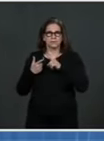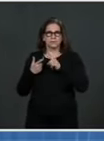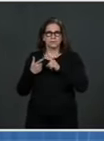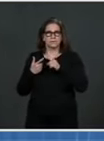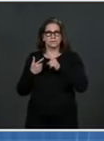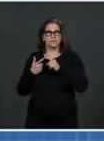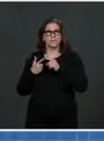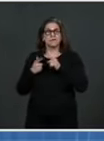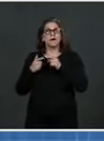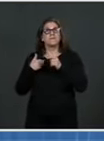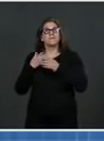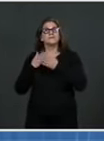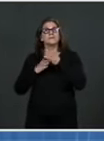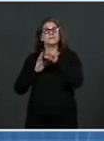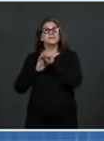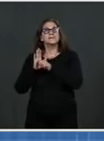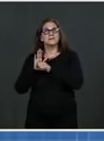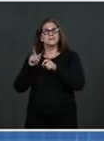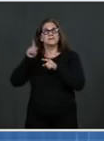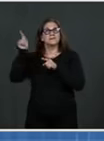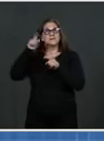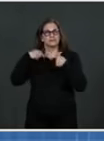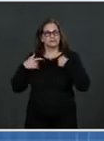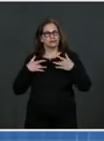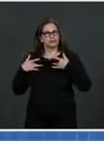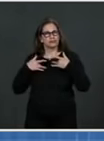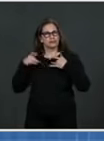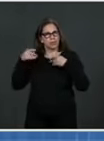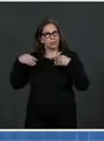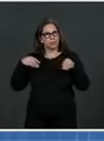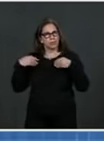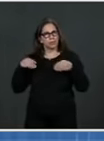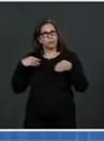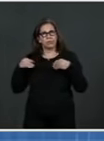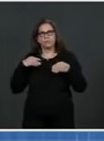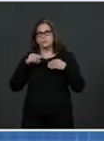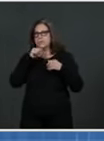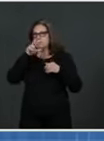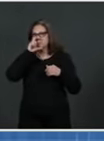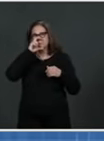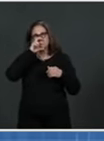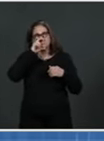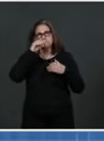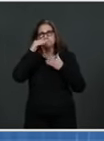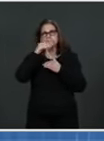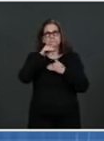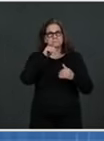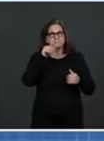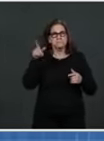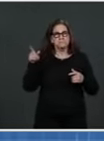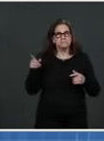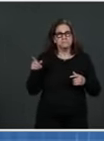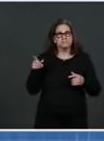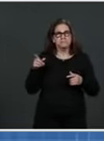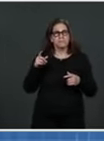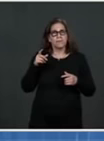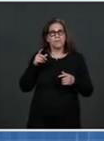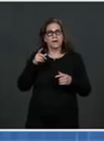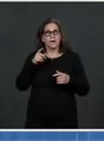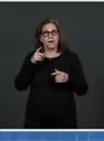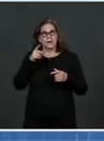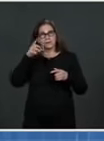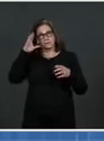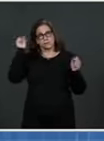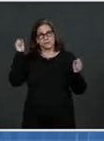President's call for 100 days of mask wearing, do you expect him to re-up that call or extend it past the